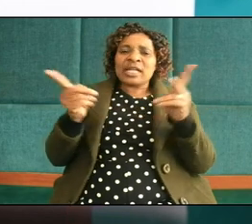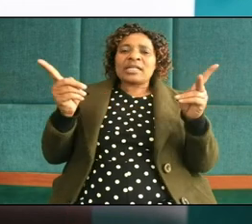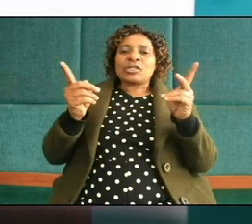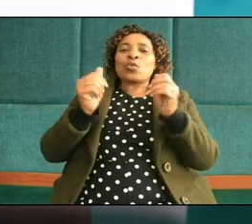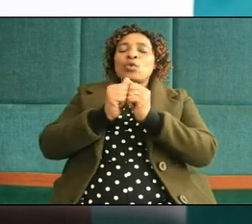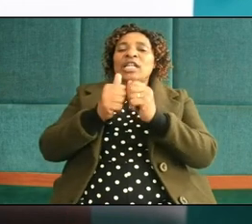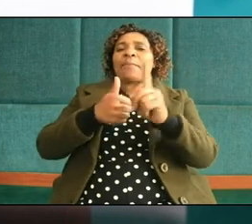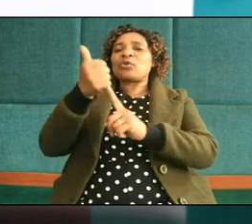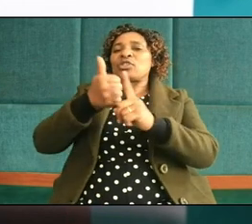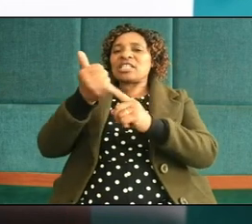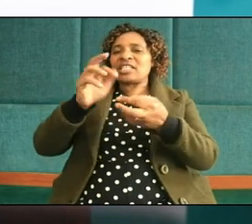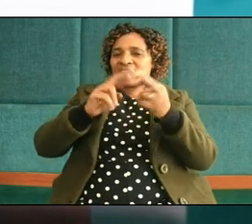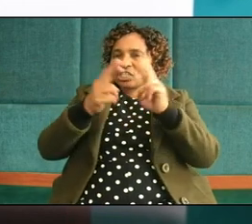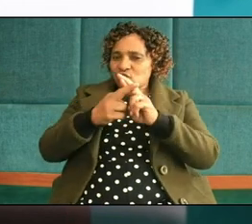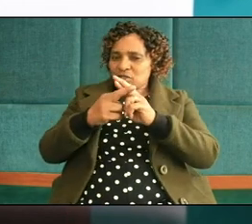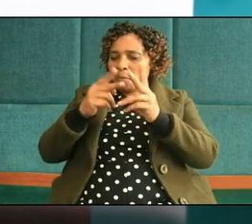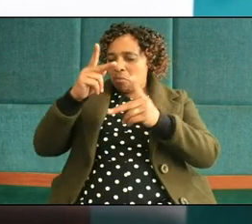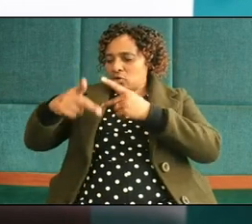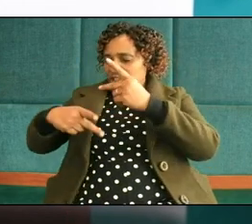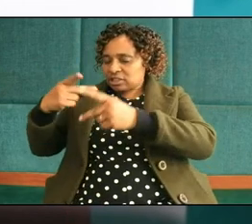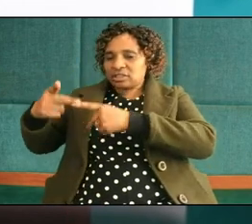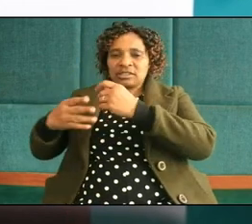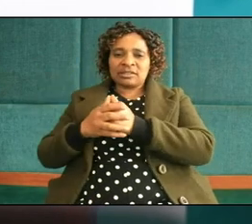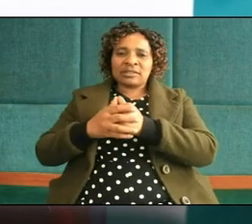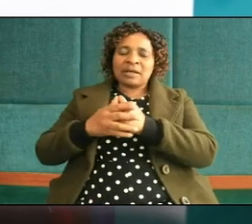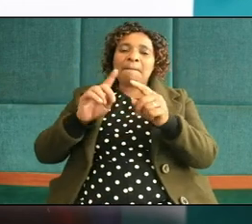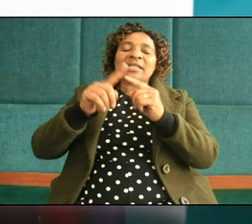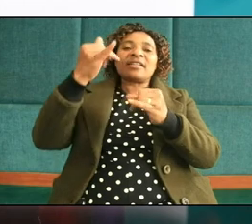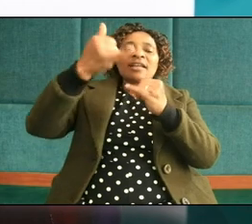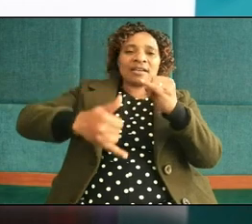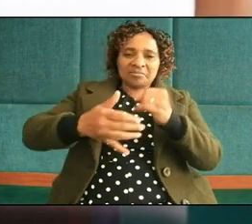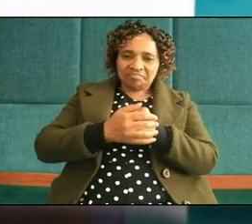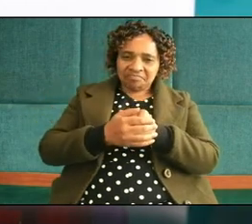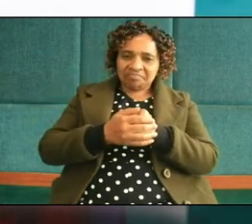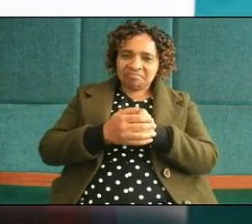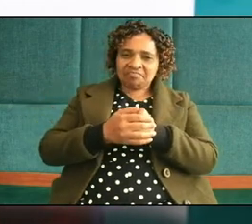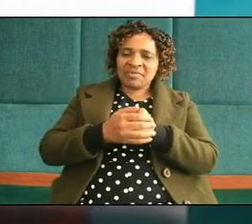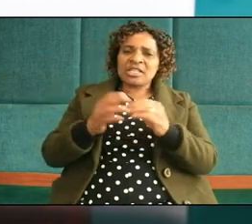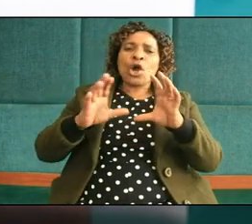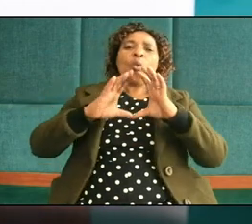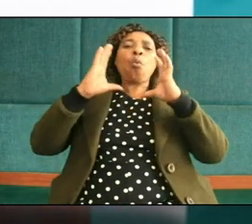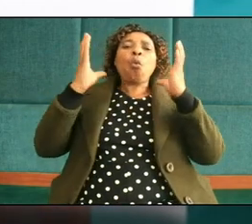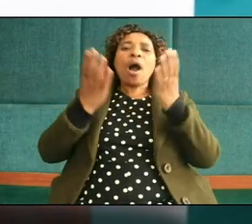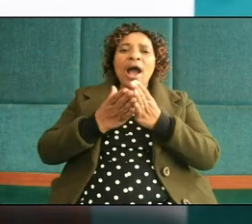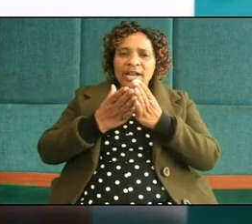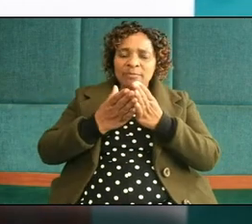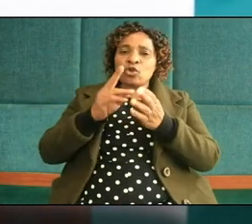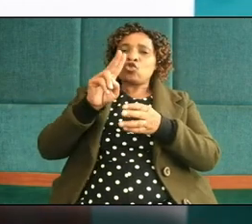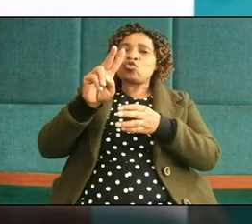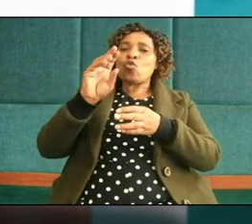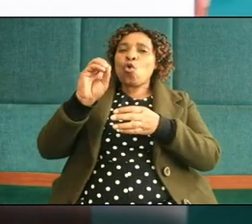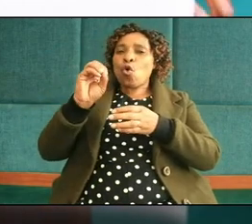abuse prevention emphasis but at the end the entire word in 2009